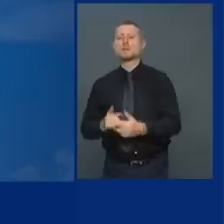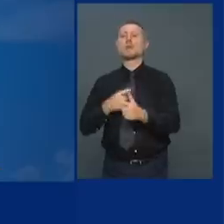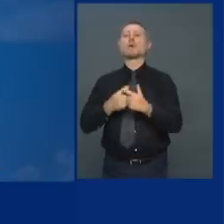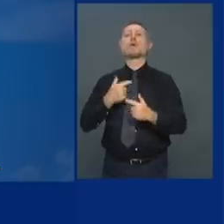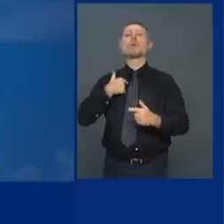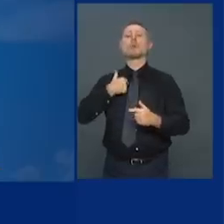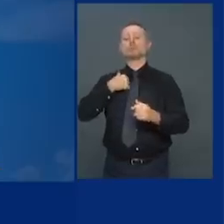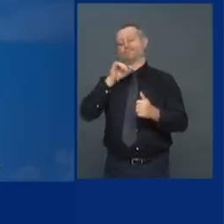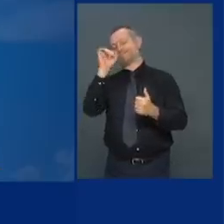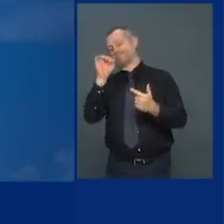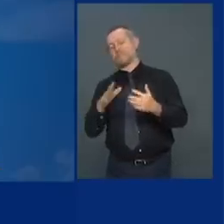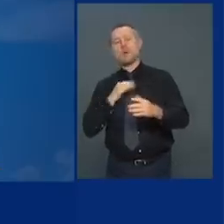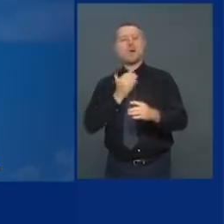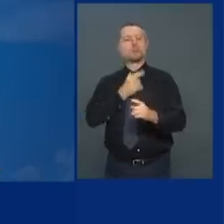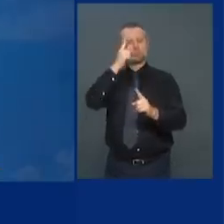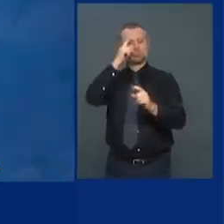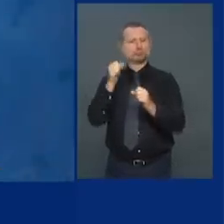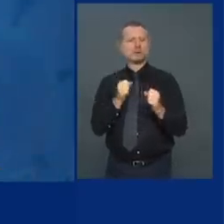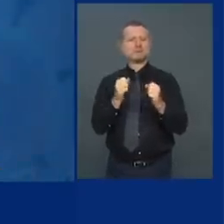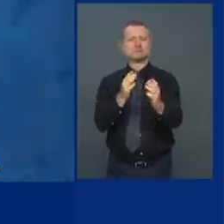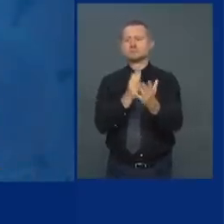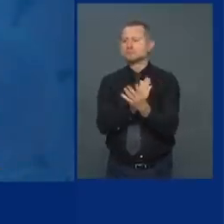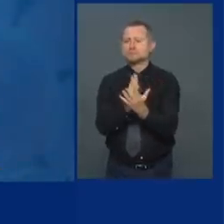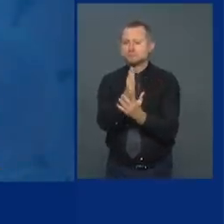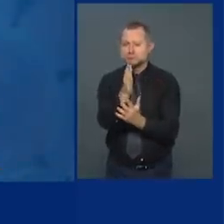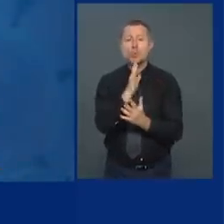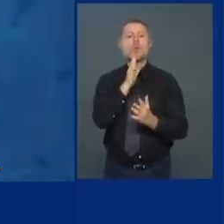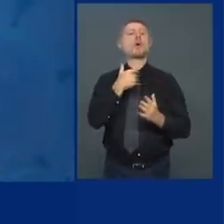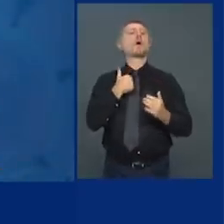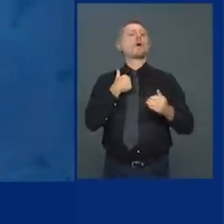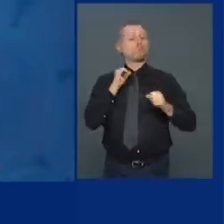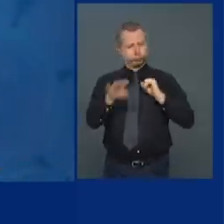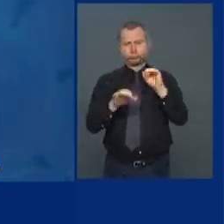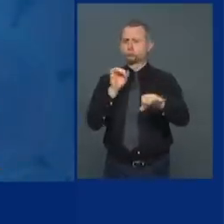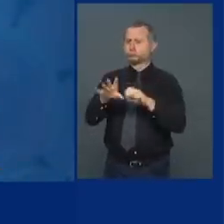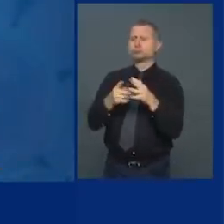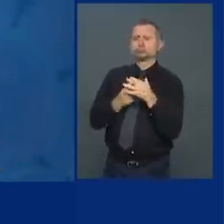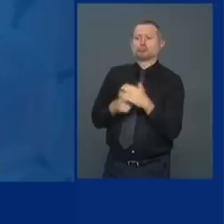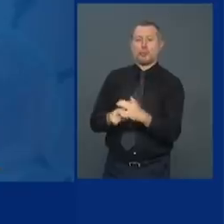which we have been deploying but I haven't articulated yet. Today is day 113.